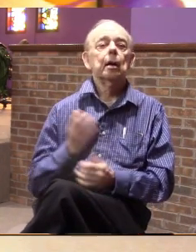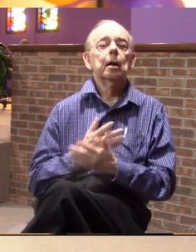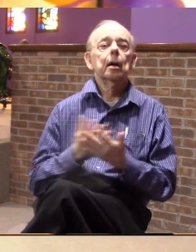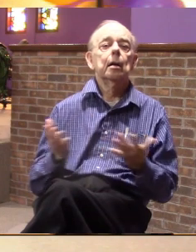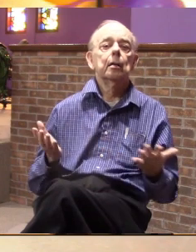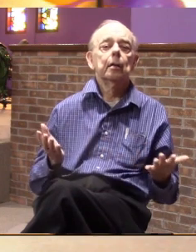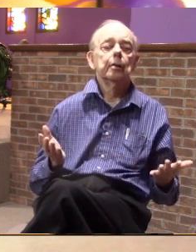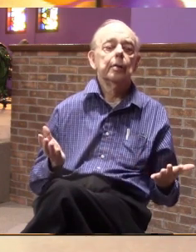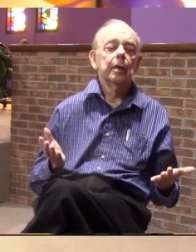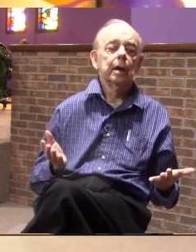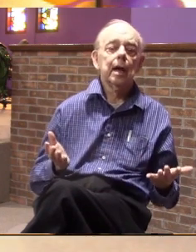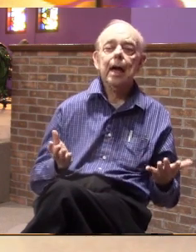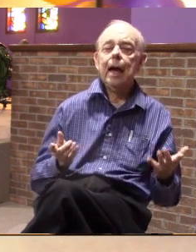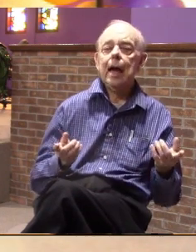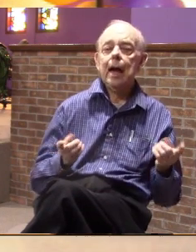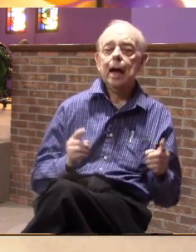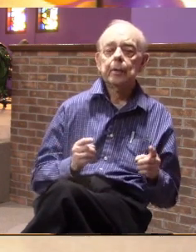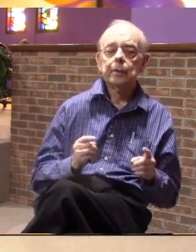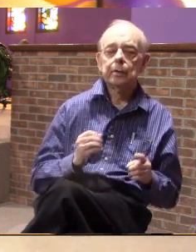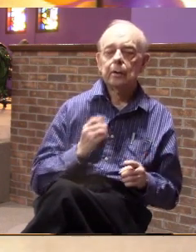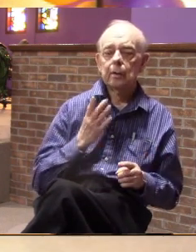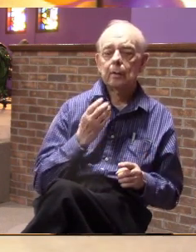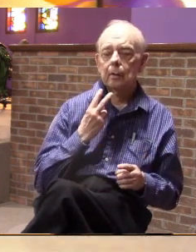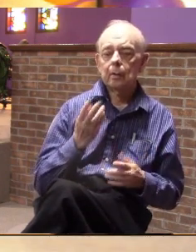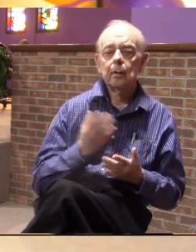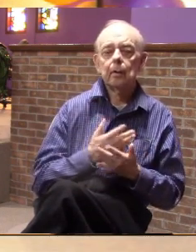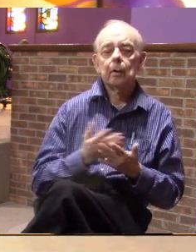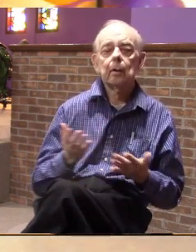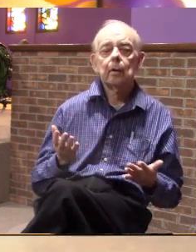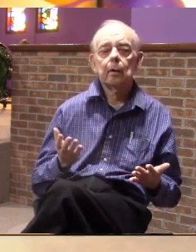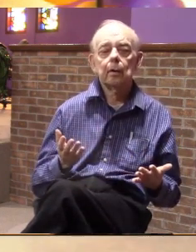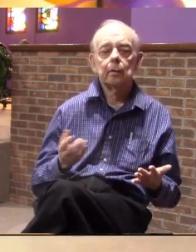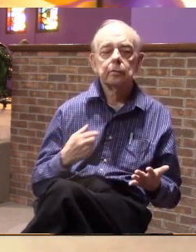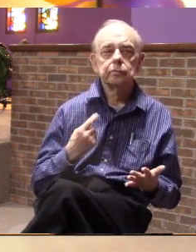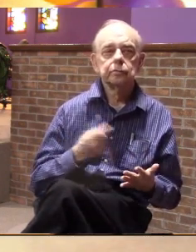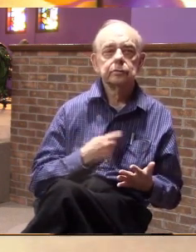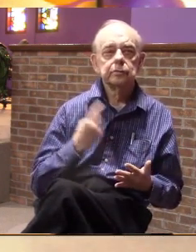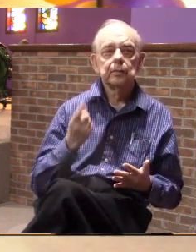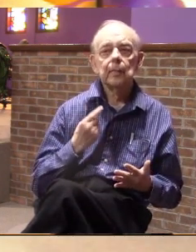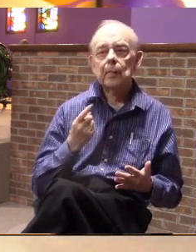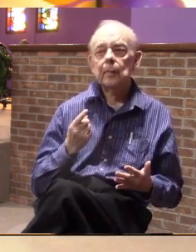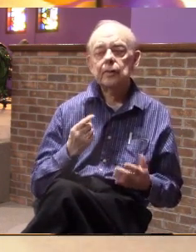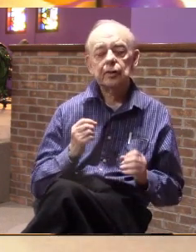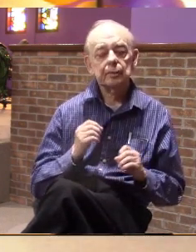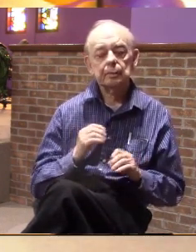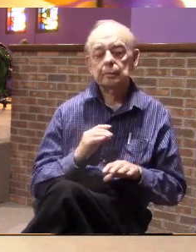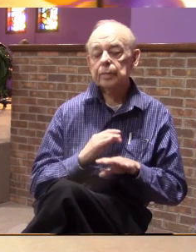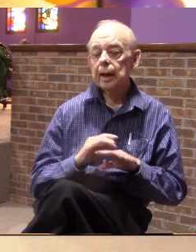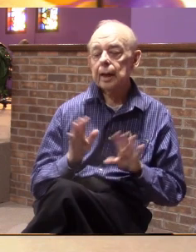comes to light we see things that we thought it was just plain